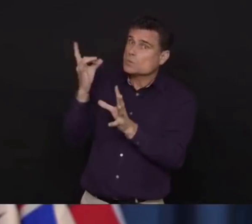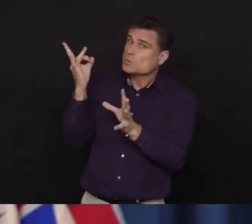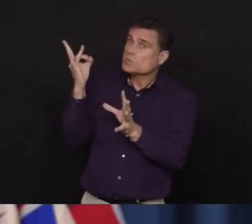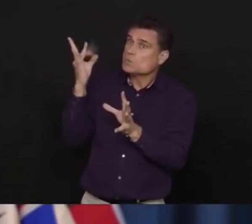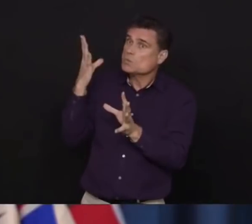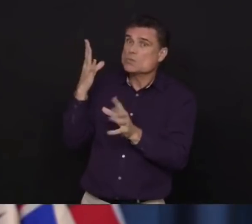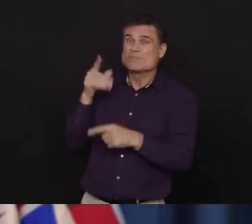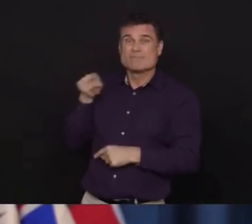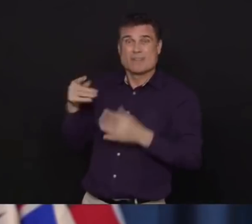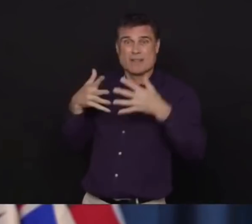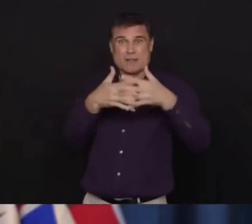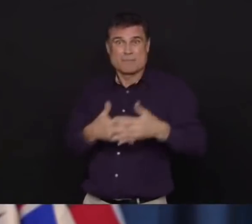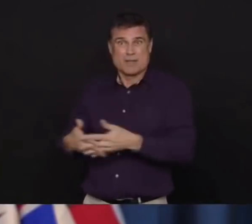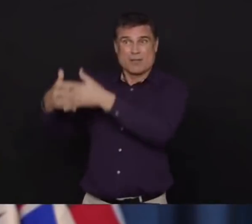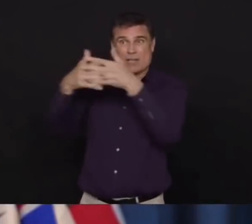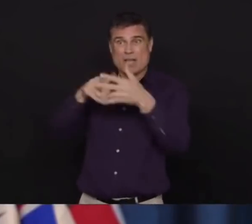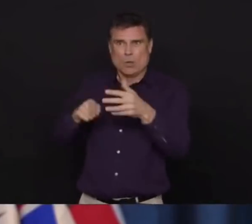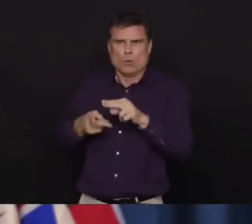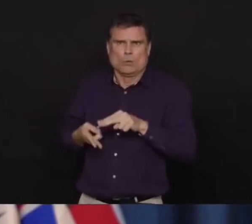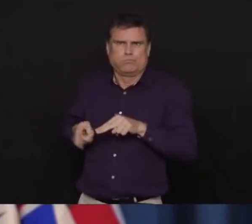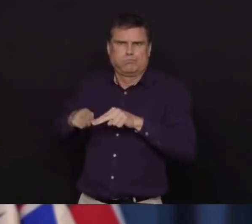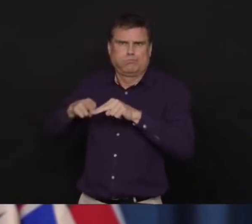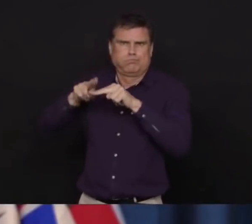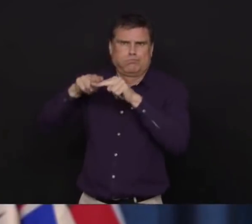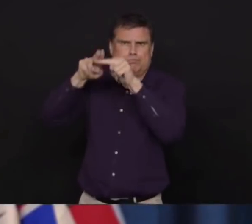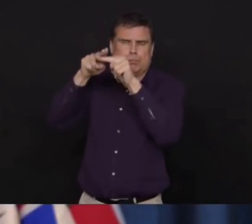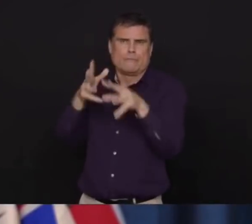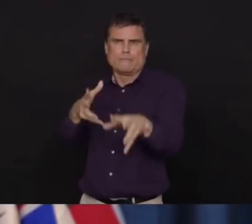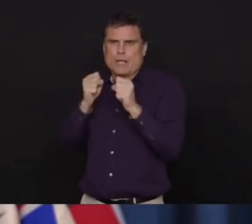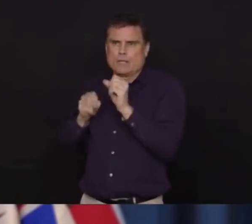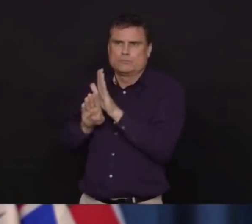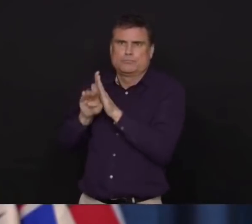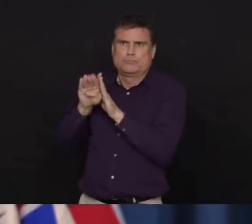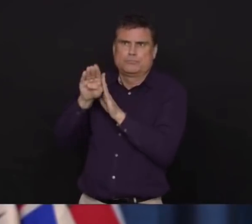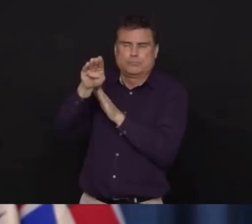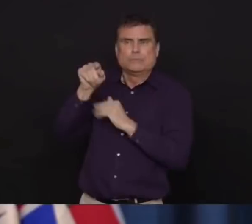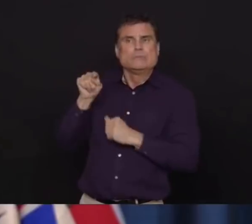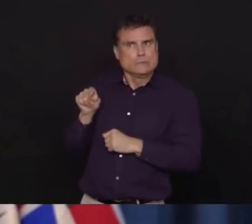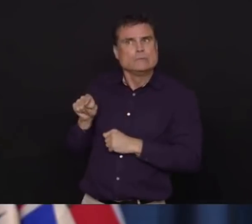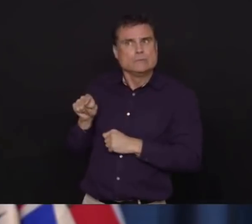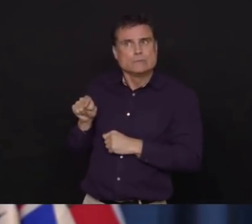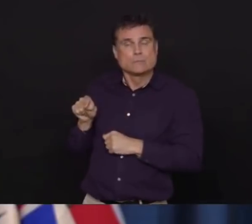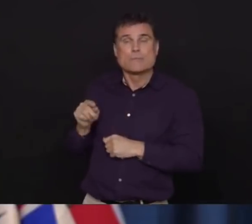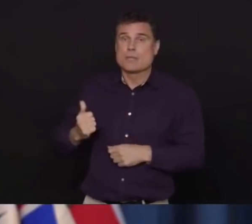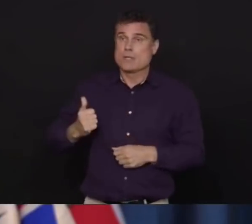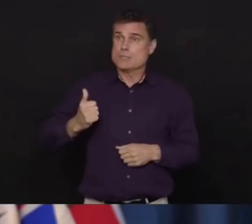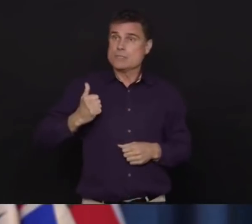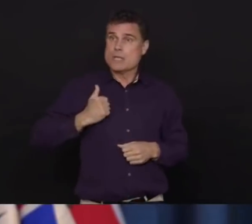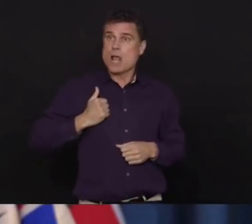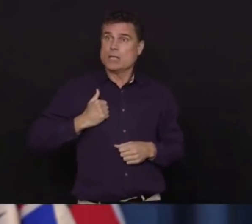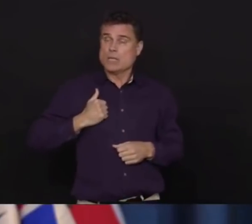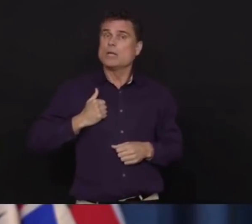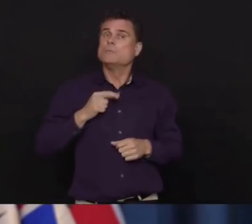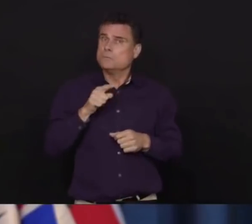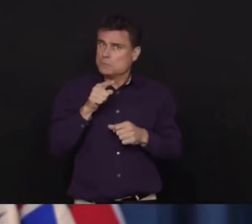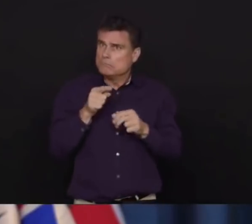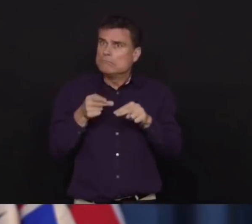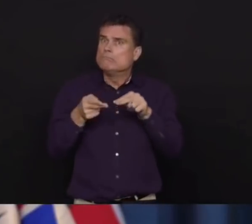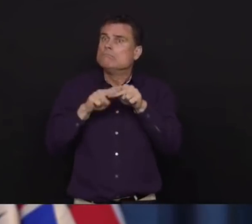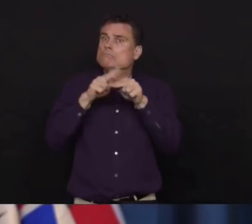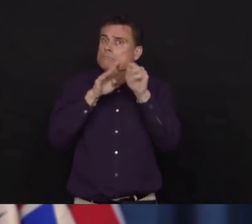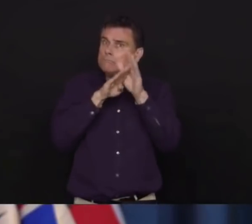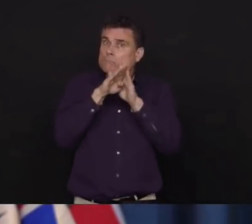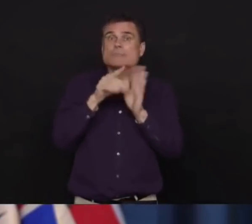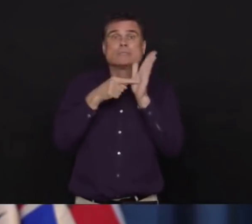seeing increased numbers of cases, particularly in our communities in Toronto, in Ontario, and Quebec.